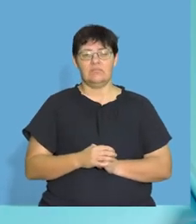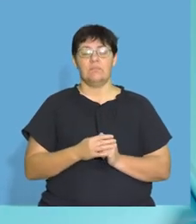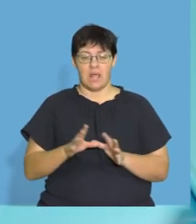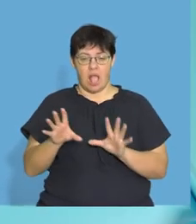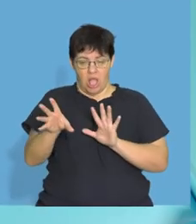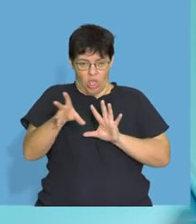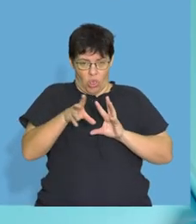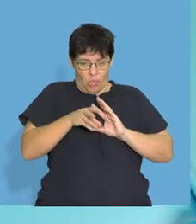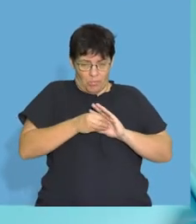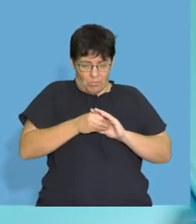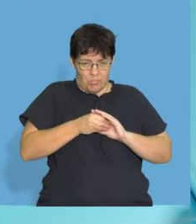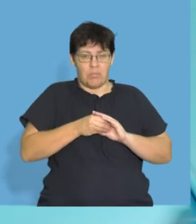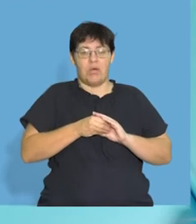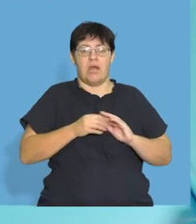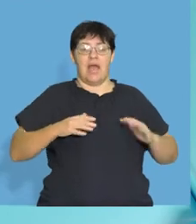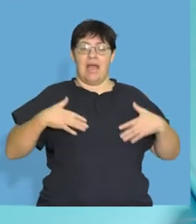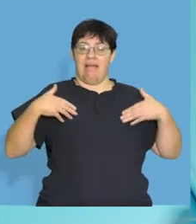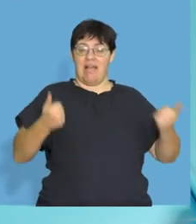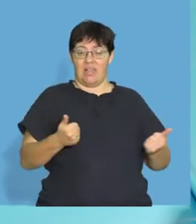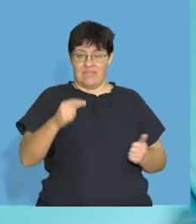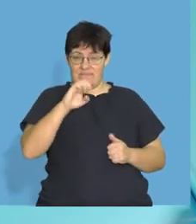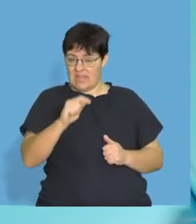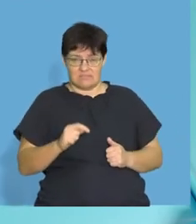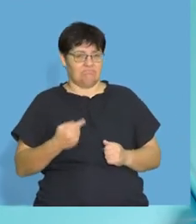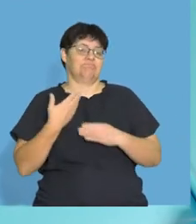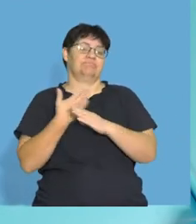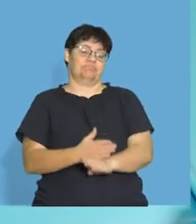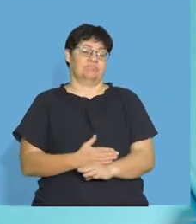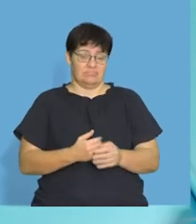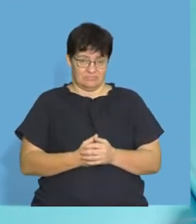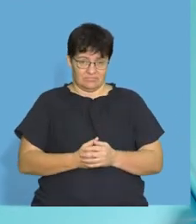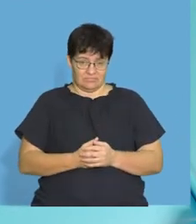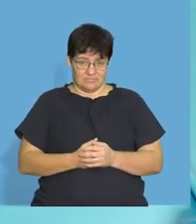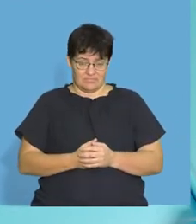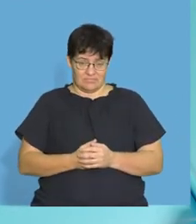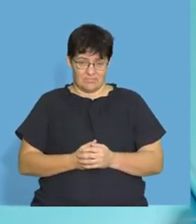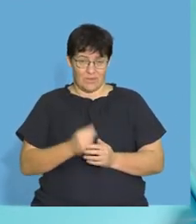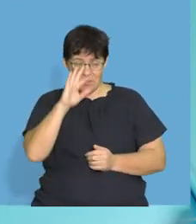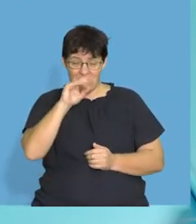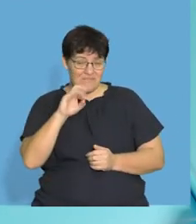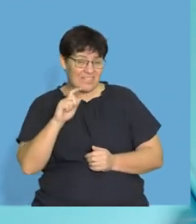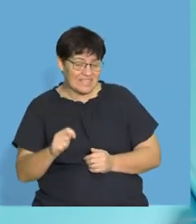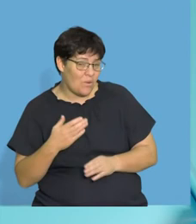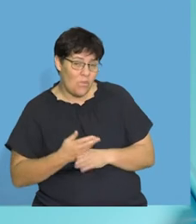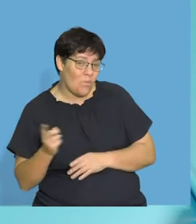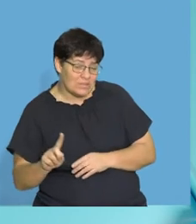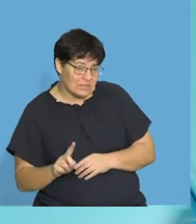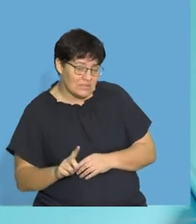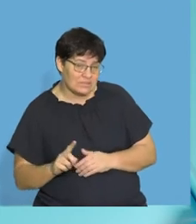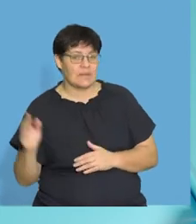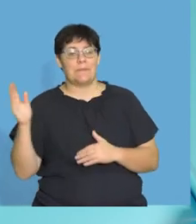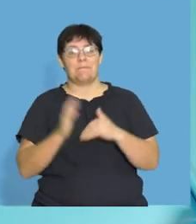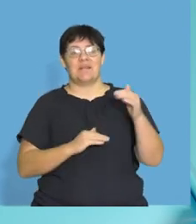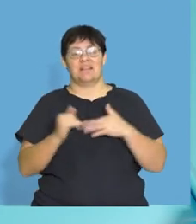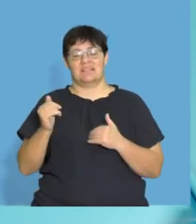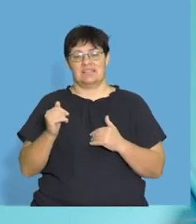stop our body from absorbing some of the good, healthy fats, all right? And that, remember what fats,